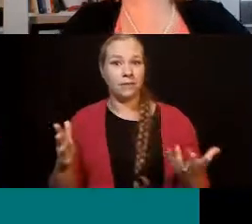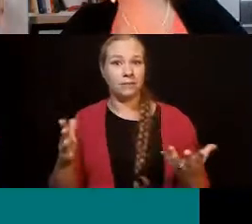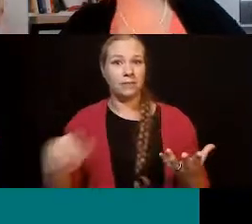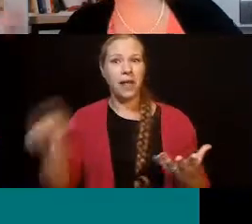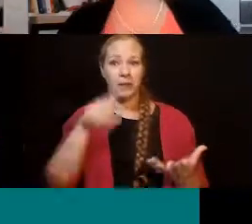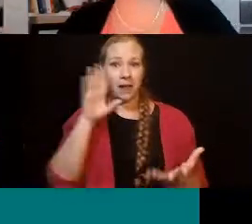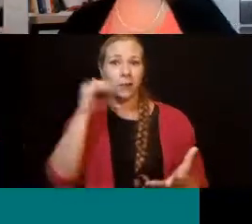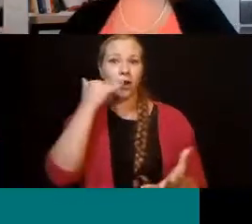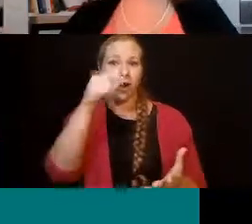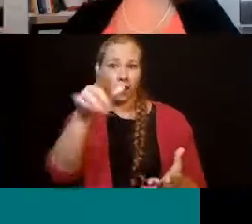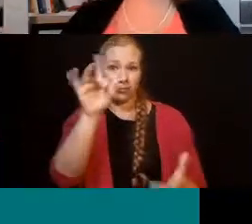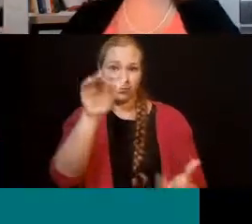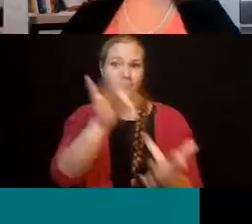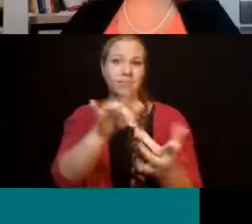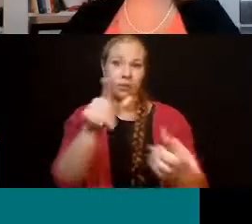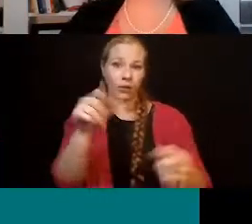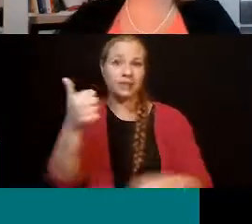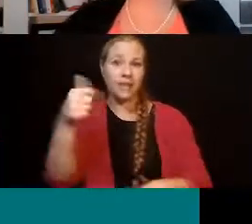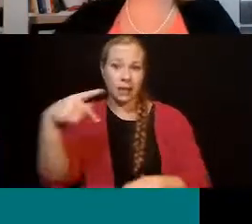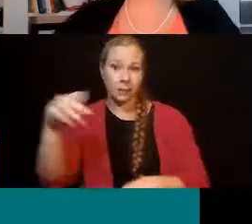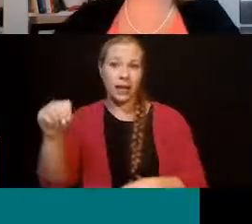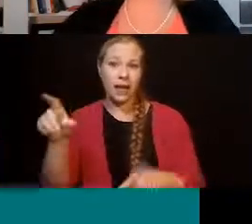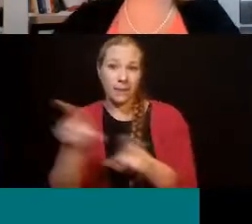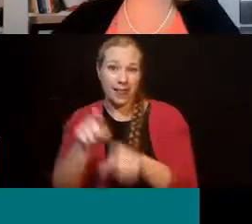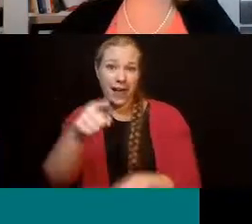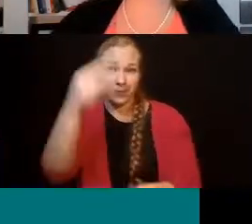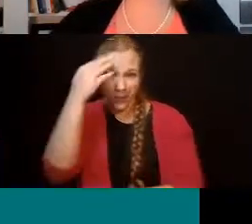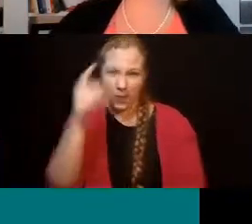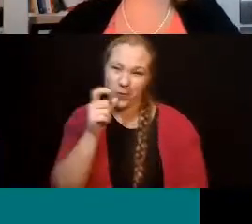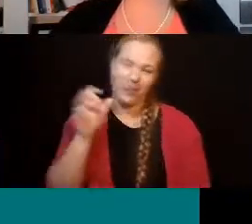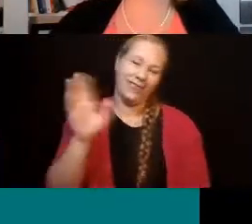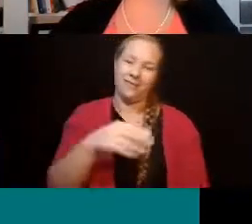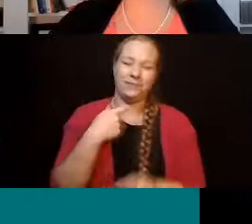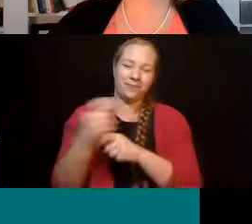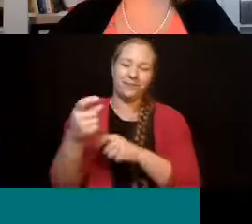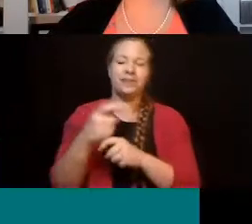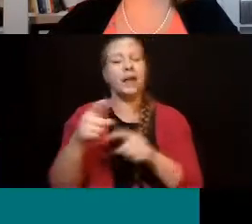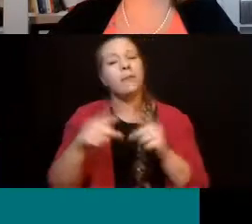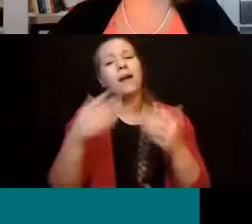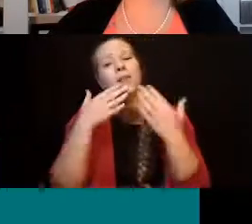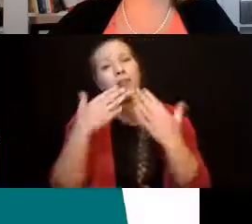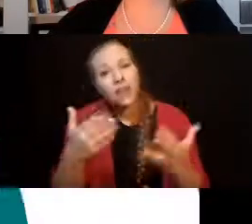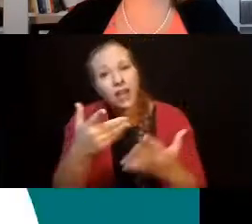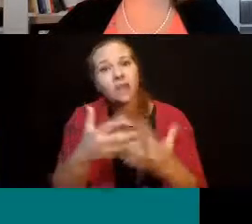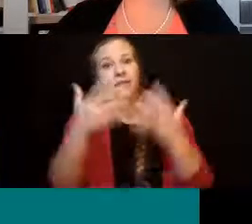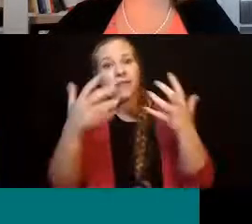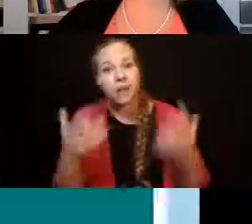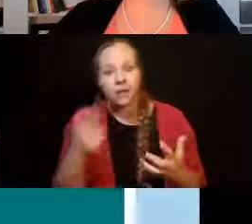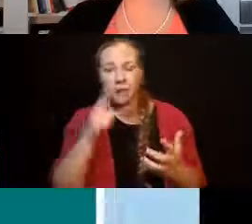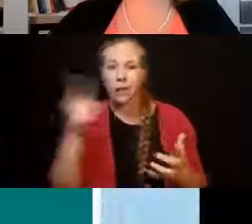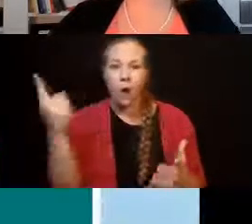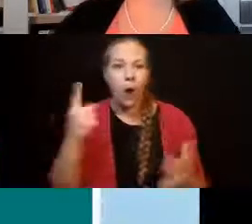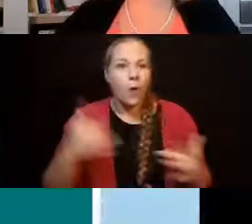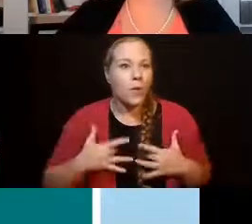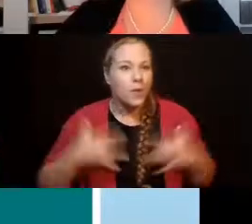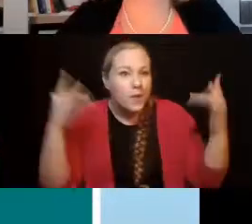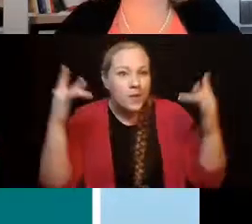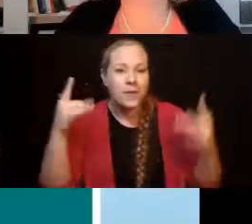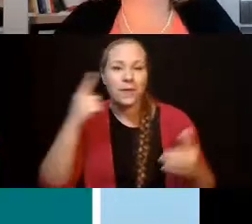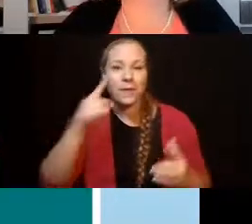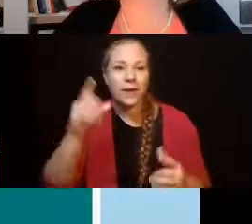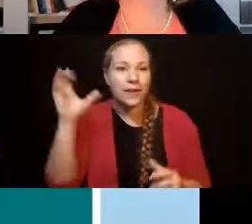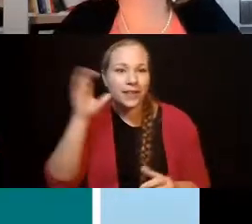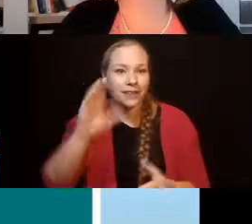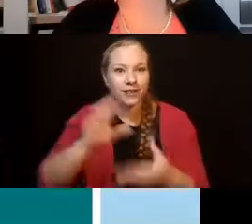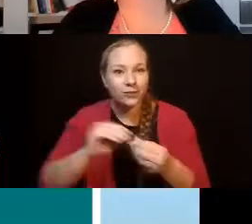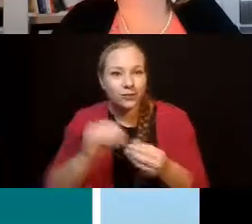for such a wonderful presentation. It is always such a delight to hear from you and hear your stories. Thank you to our interpreters for your